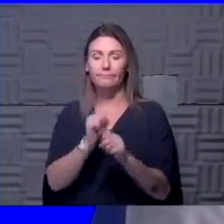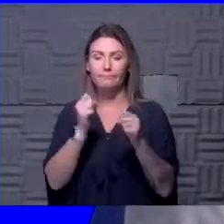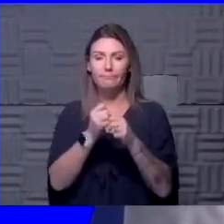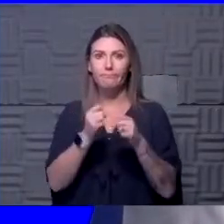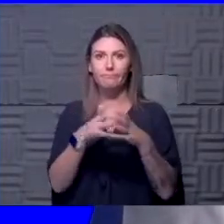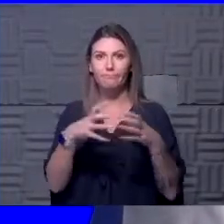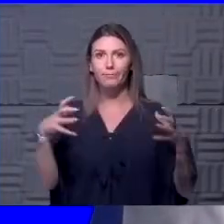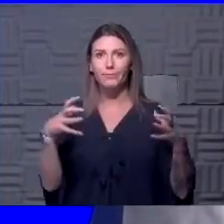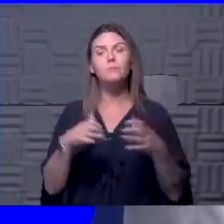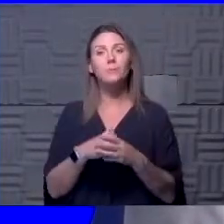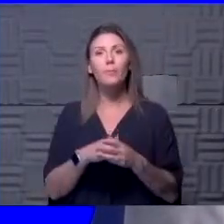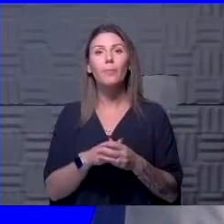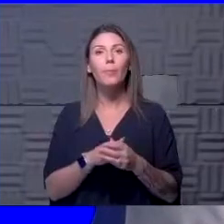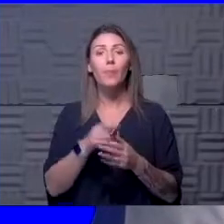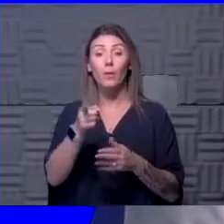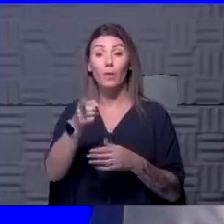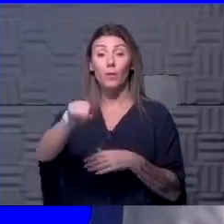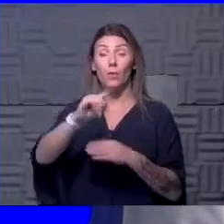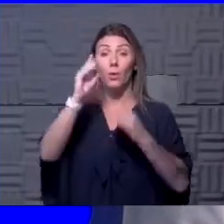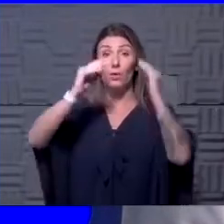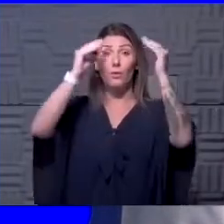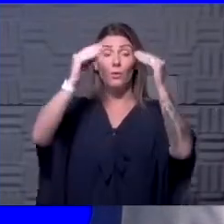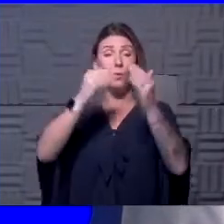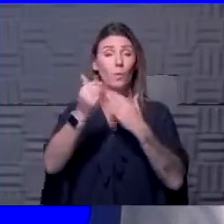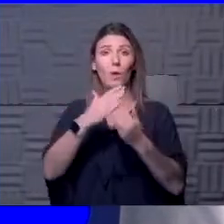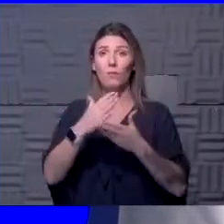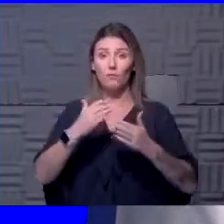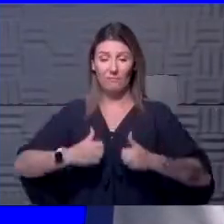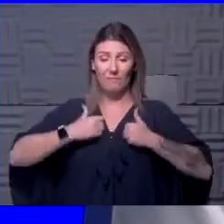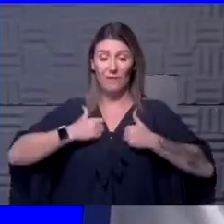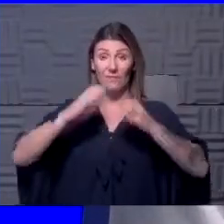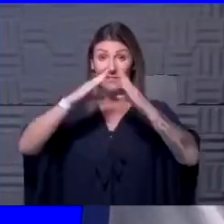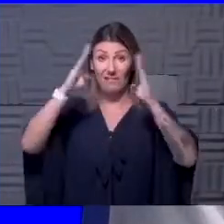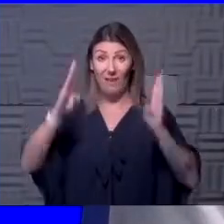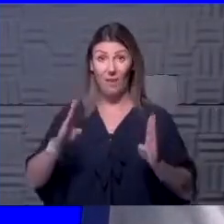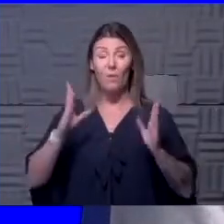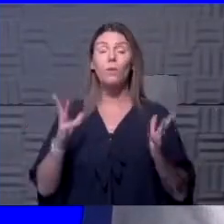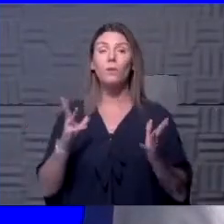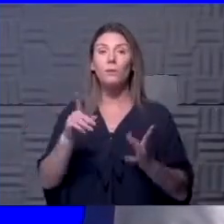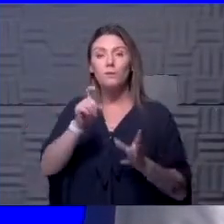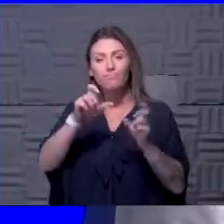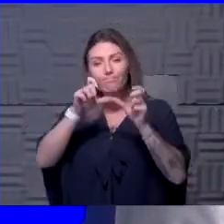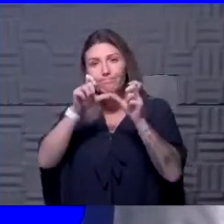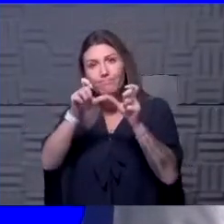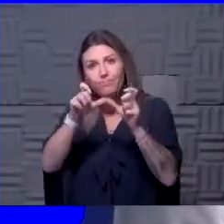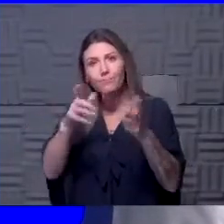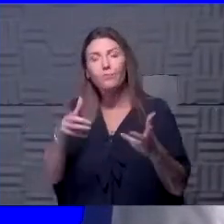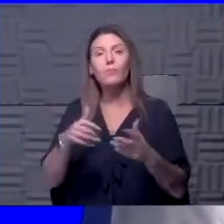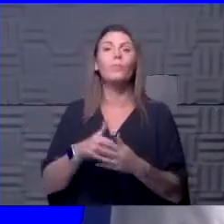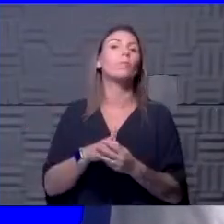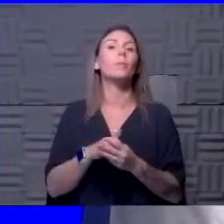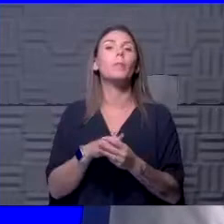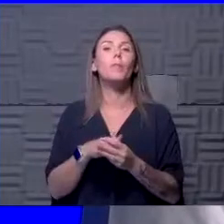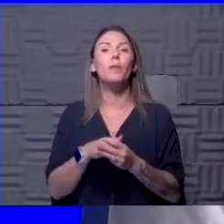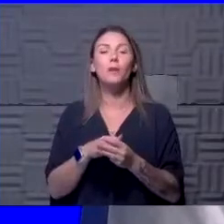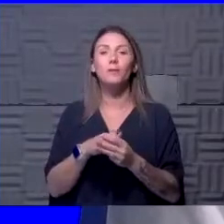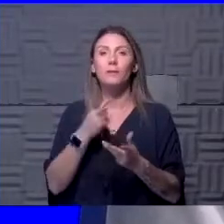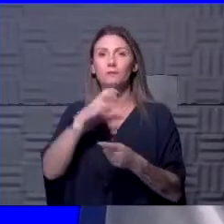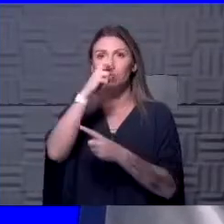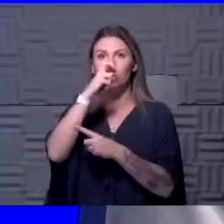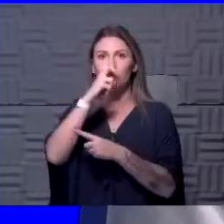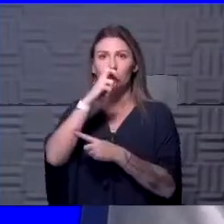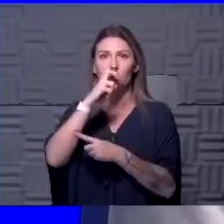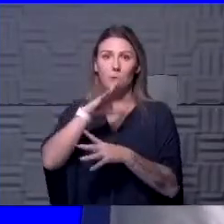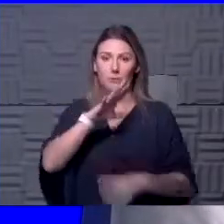you as the adults who is ever in the household need to continue to maintain a fairly strict bubble